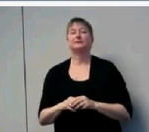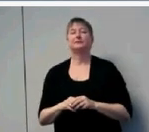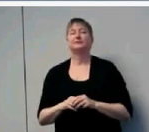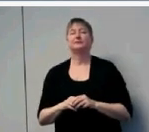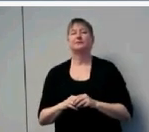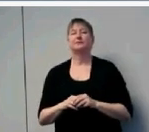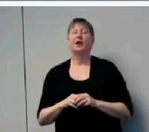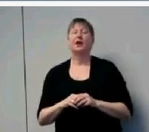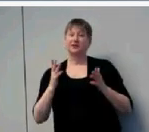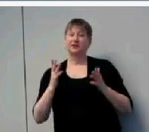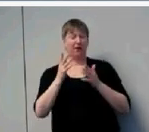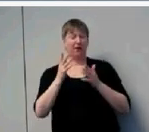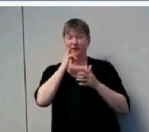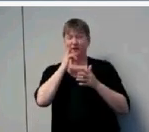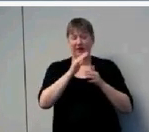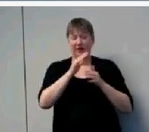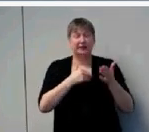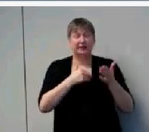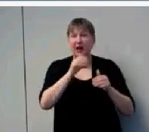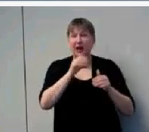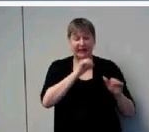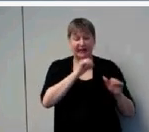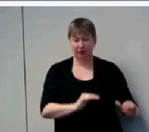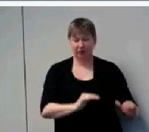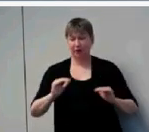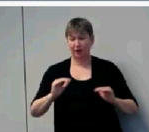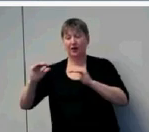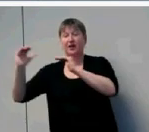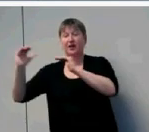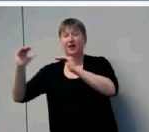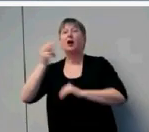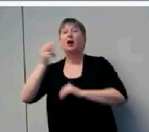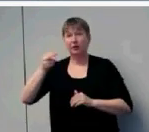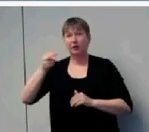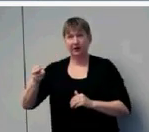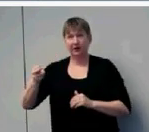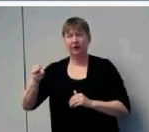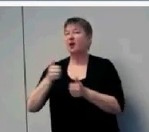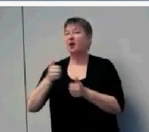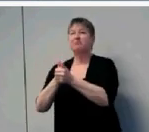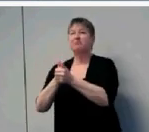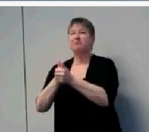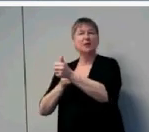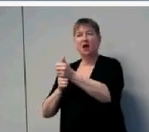who are hard of hearing are significantly lower than the matched peers.